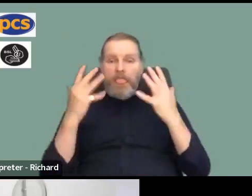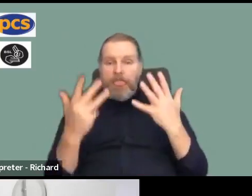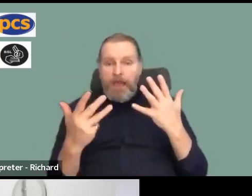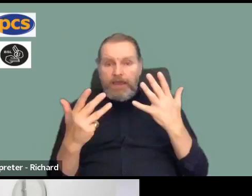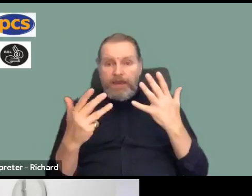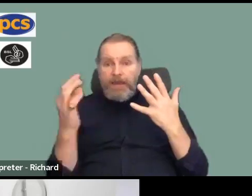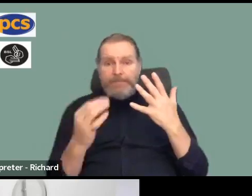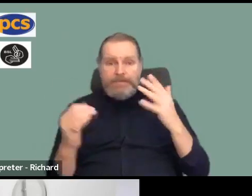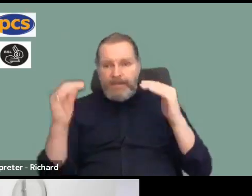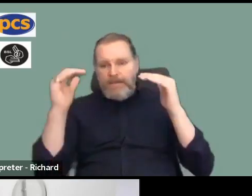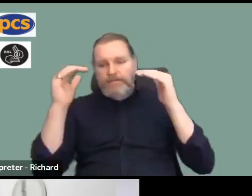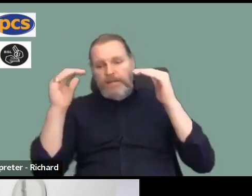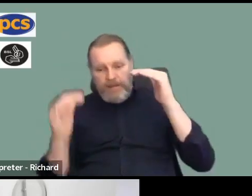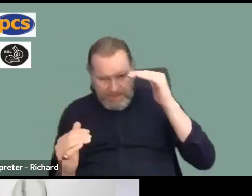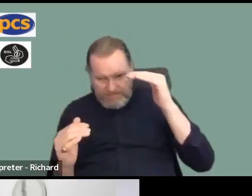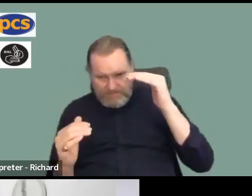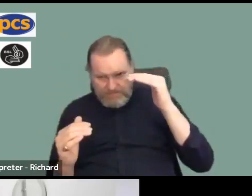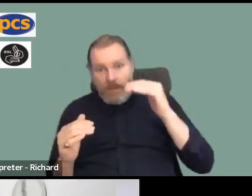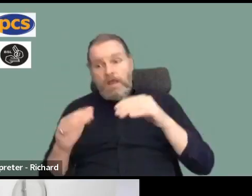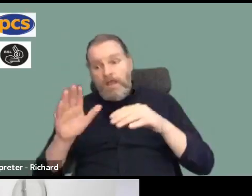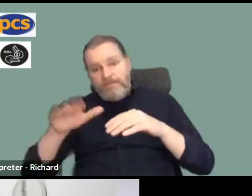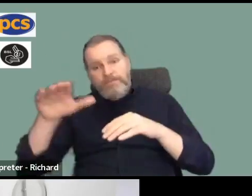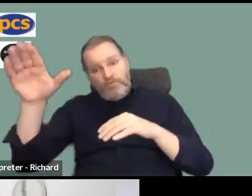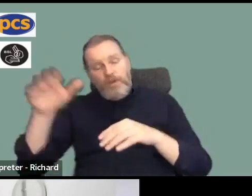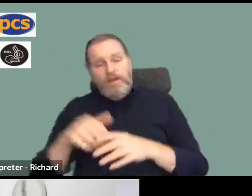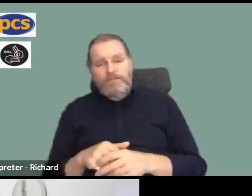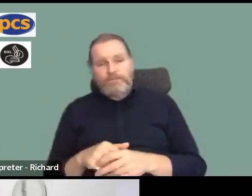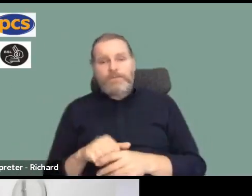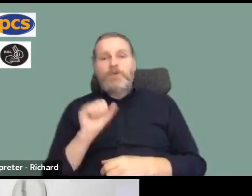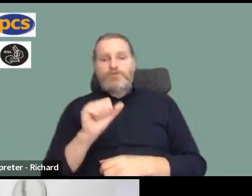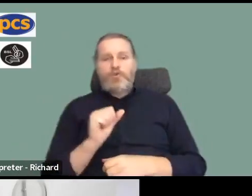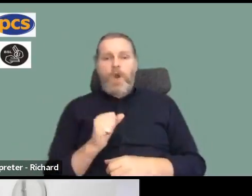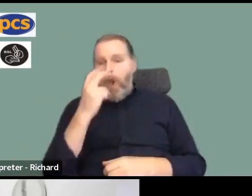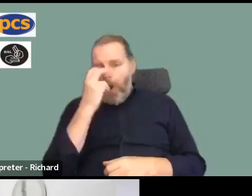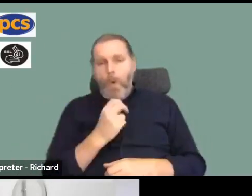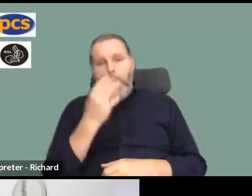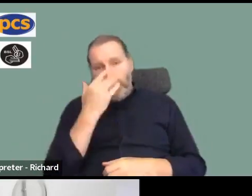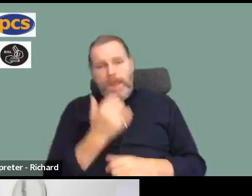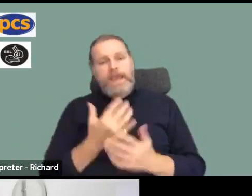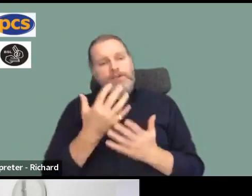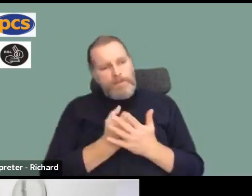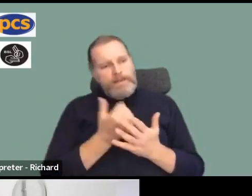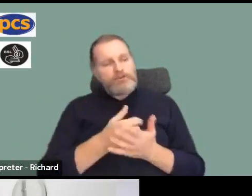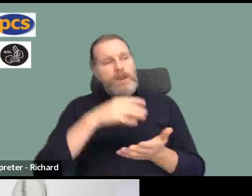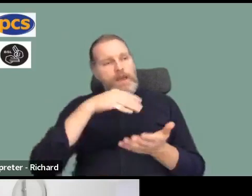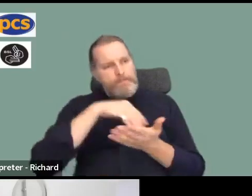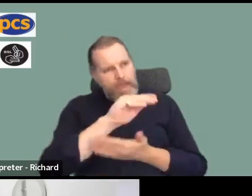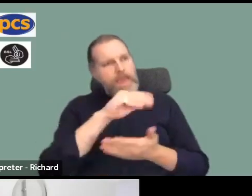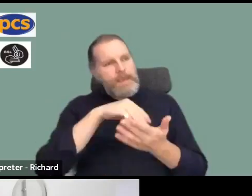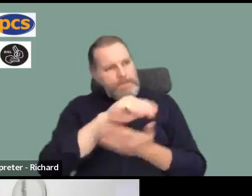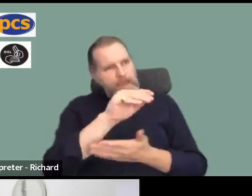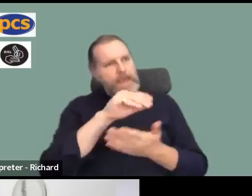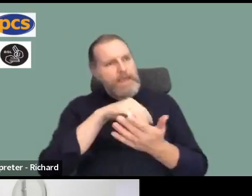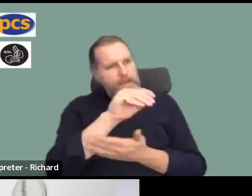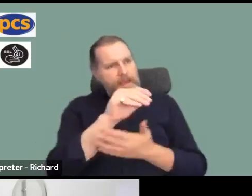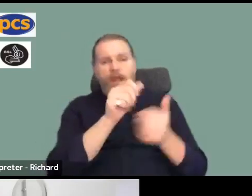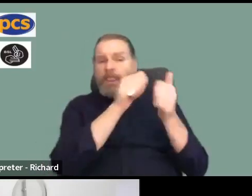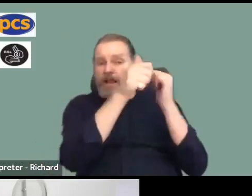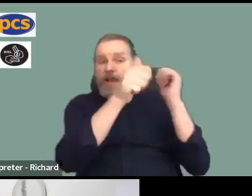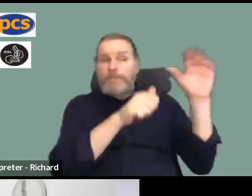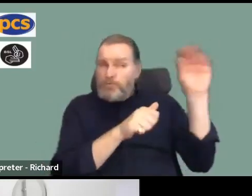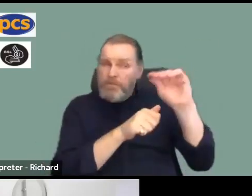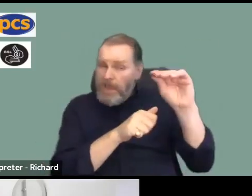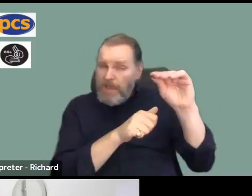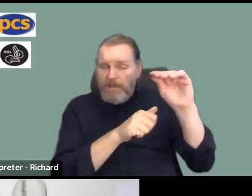worse. Yes, we know you'll carry on overpaying for your pensions, and we know the one in five of the jobs where you work will go. So even though